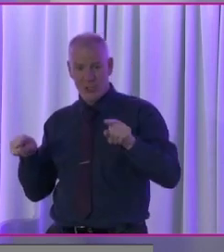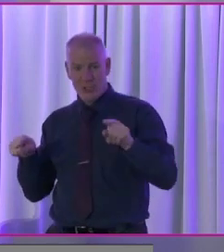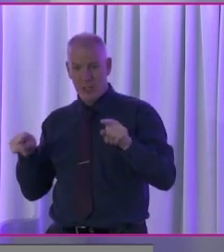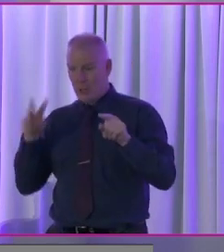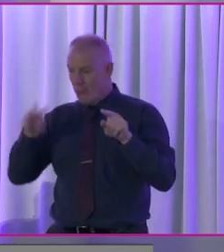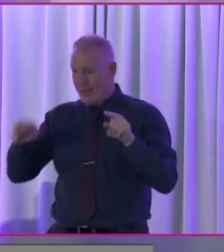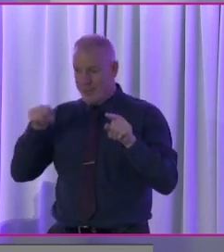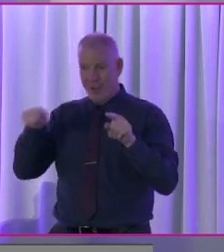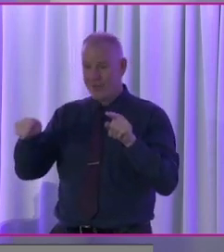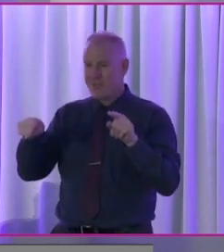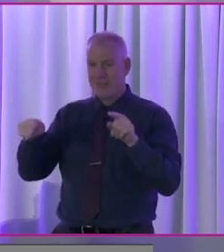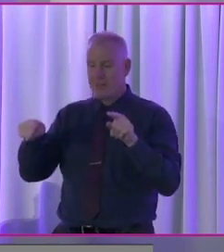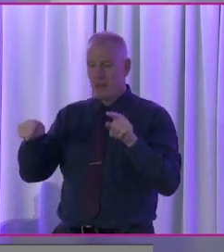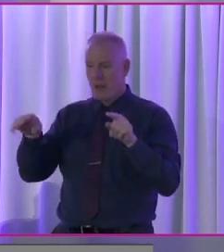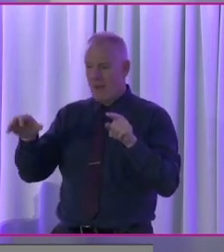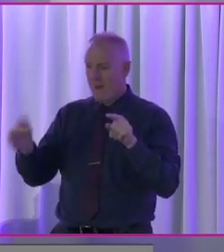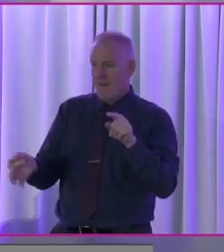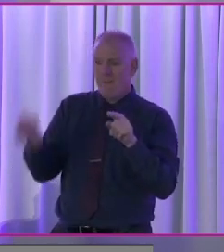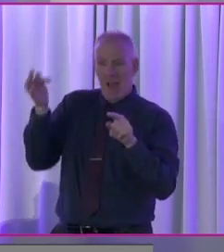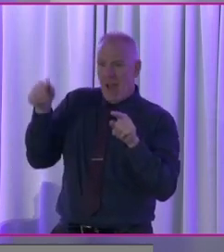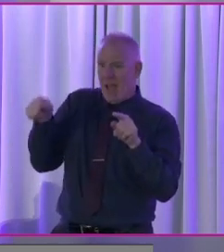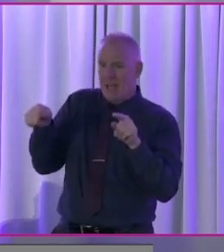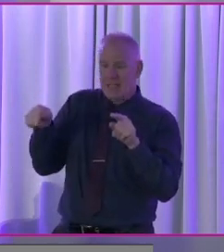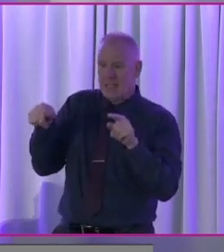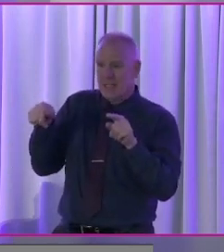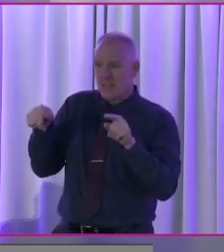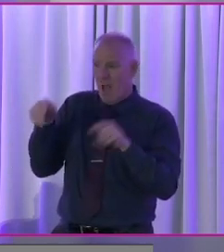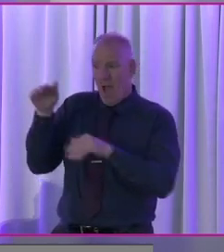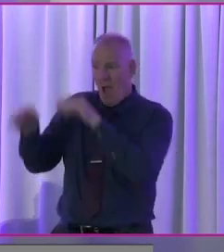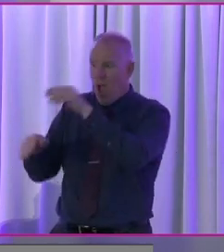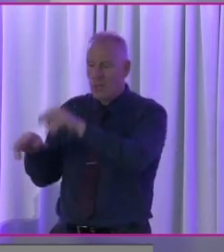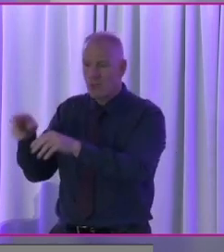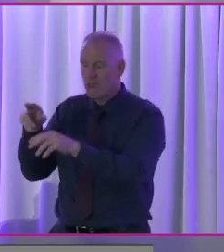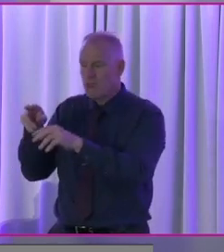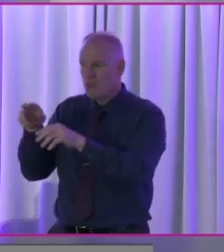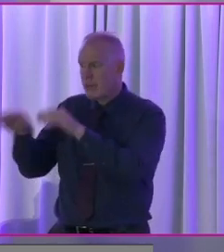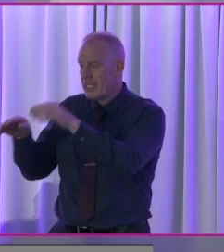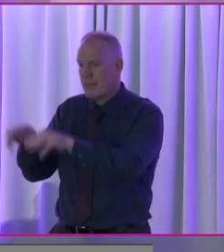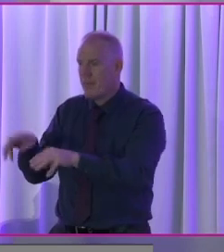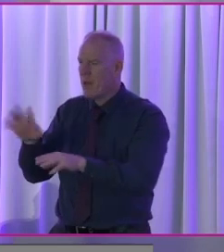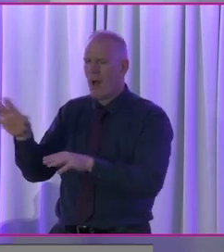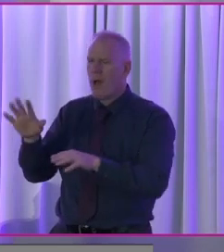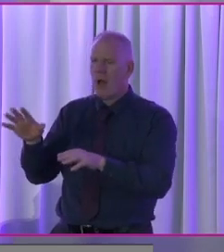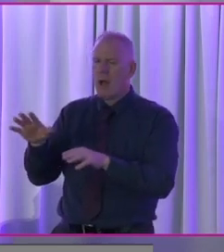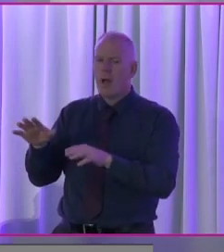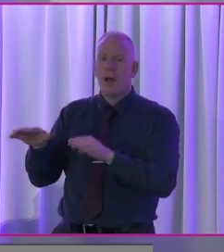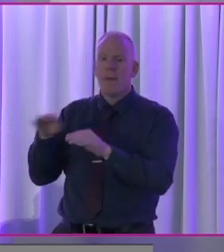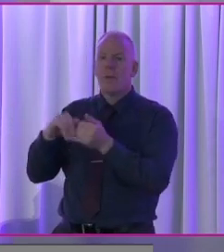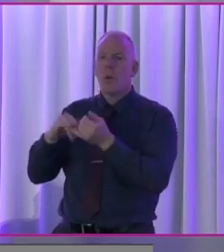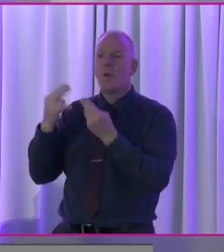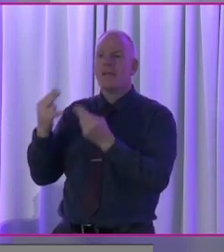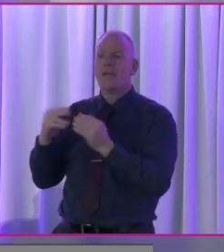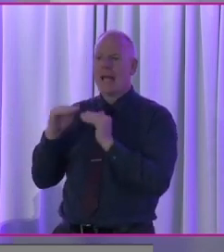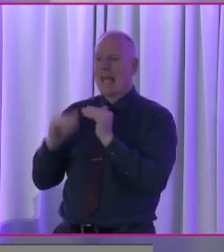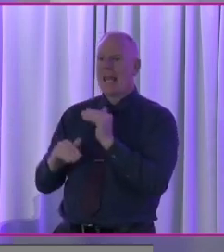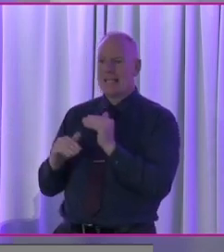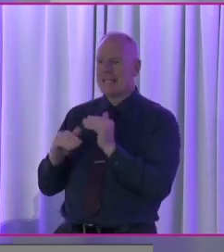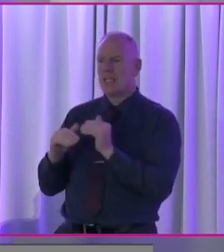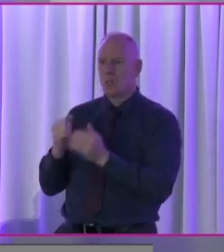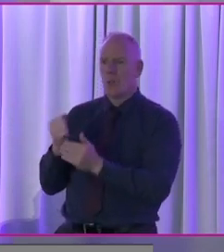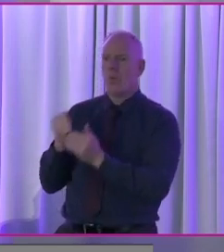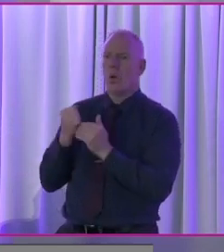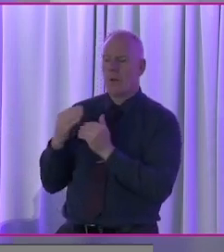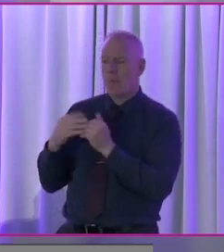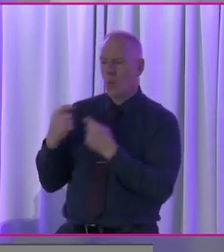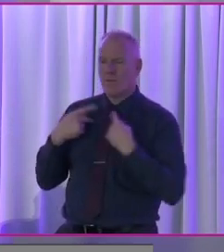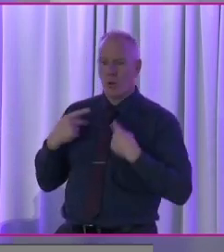capital, uh, doesn't find what literally are the hardest people to reach. The people who need lease, who have least supports and, uh, are